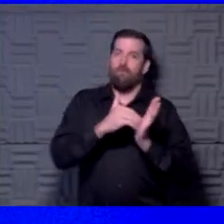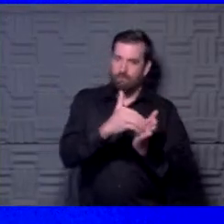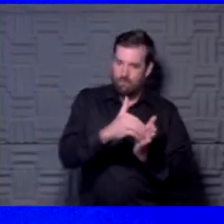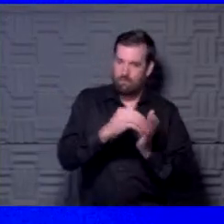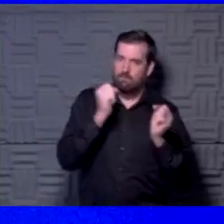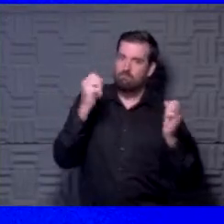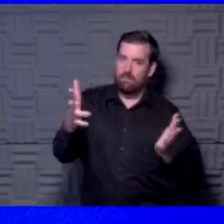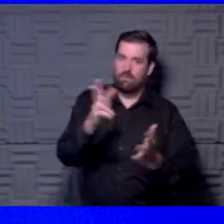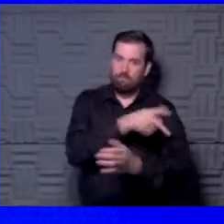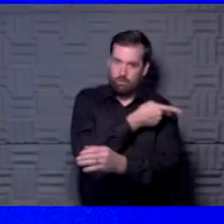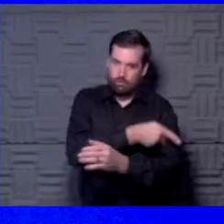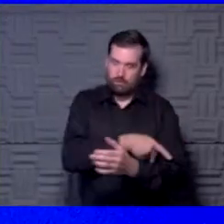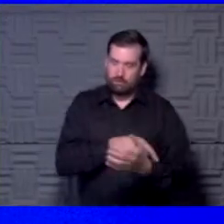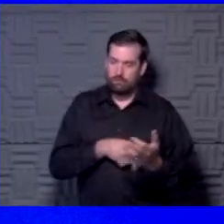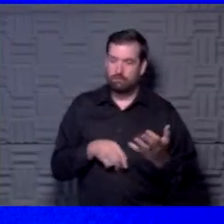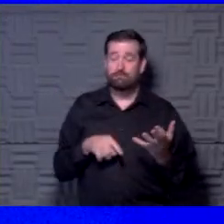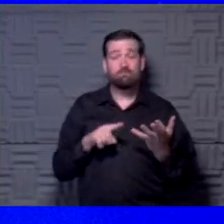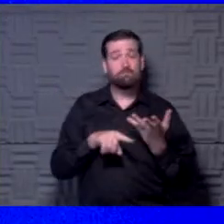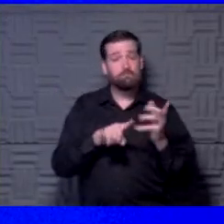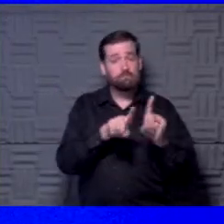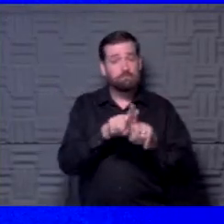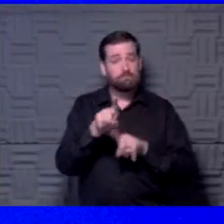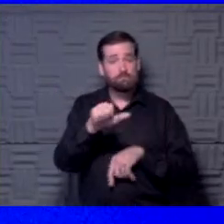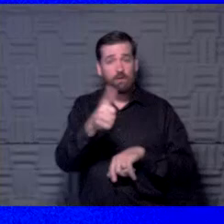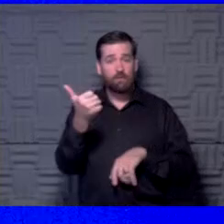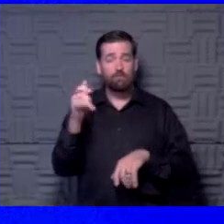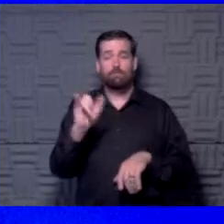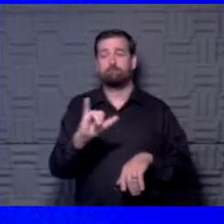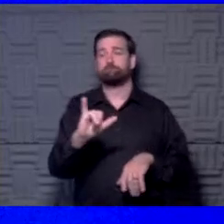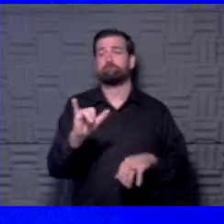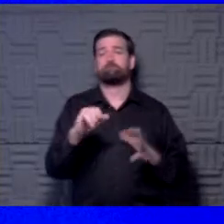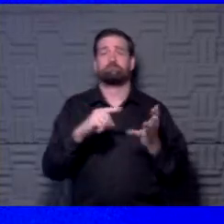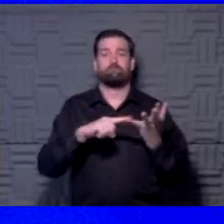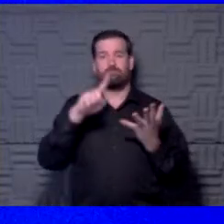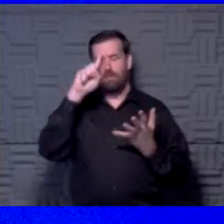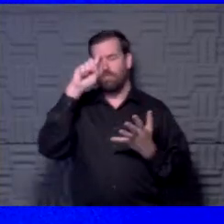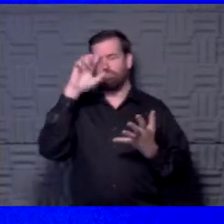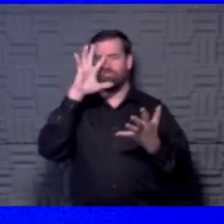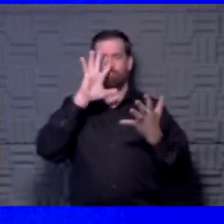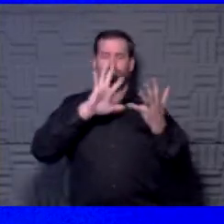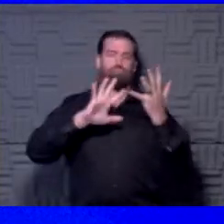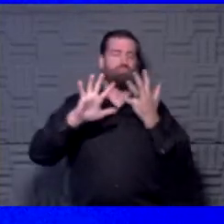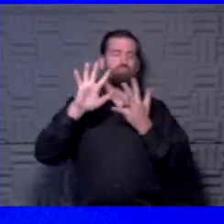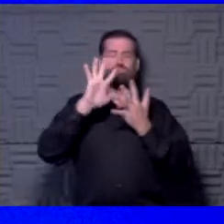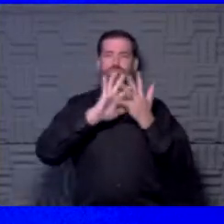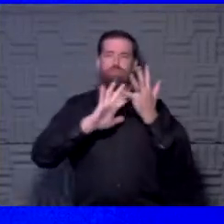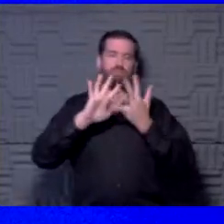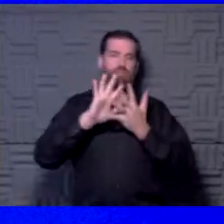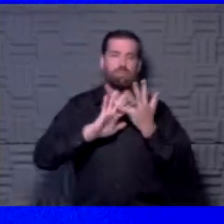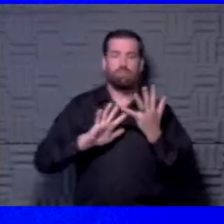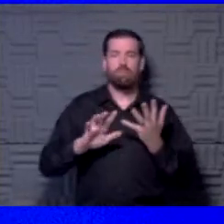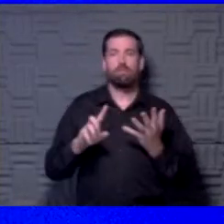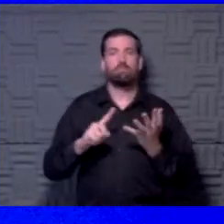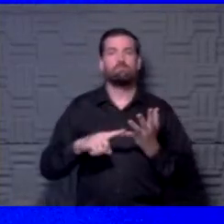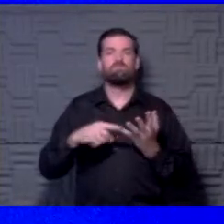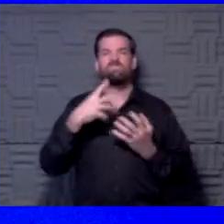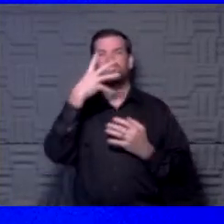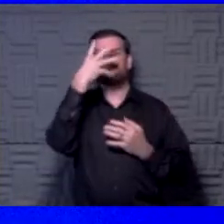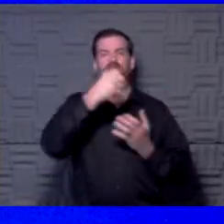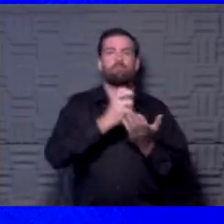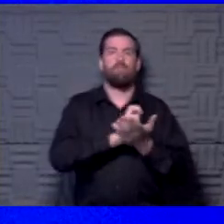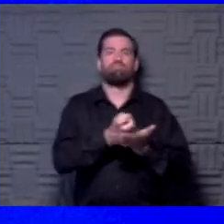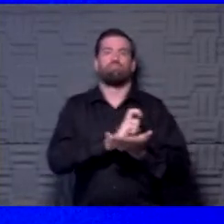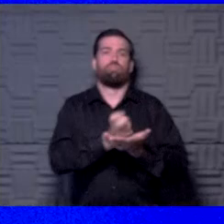patients who are discharged. But also other things, such as the brain fog, just not thinking correctly. Maybe it's sleep disturbance.